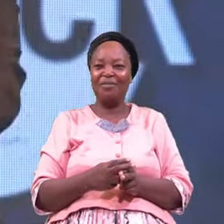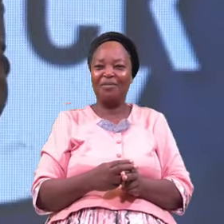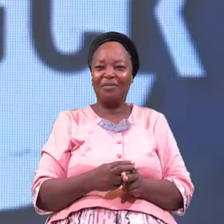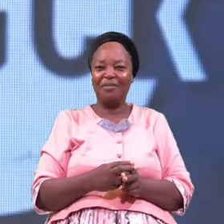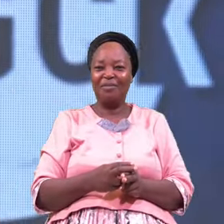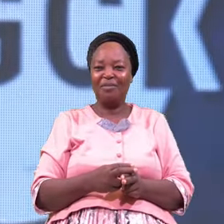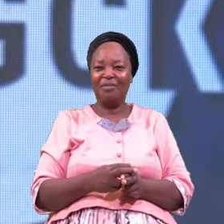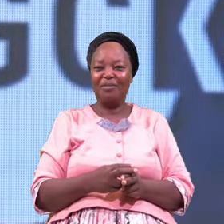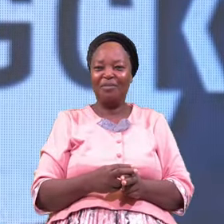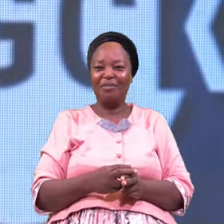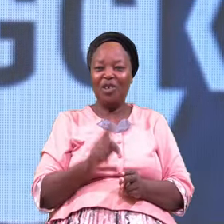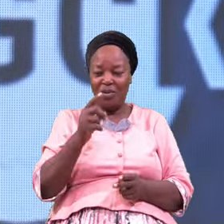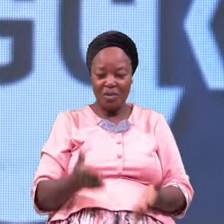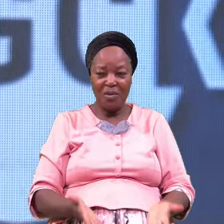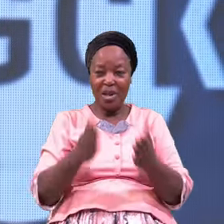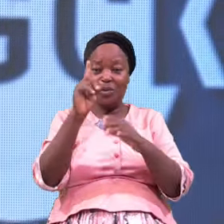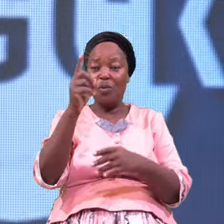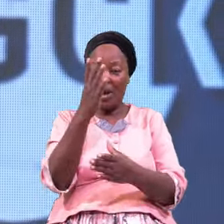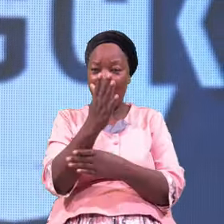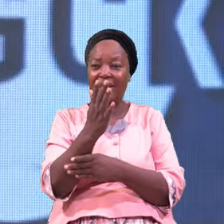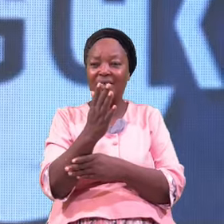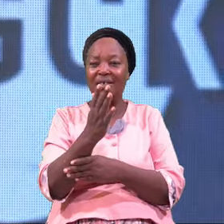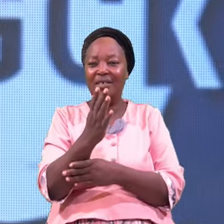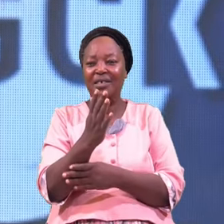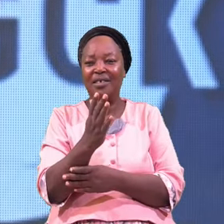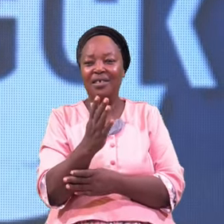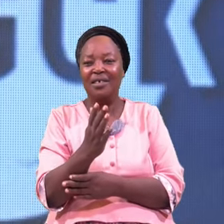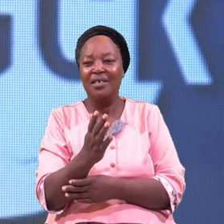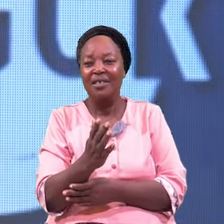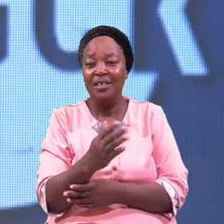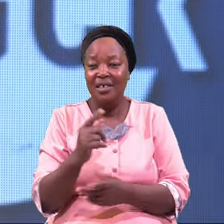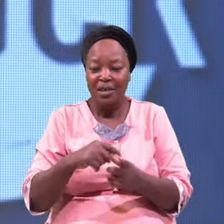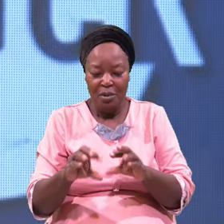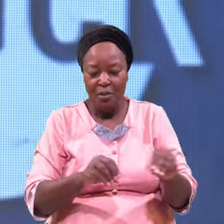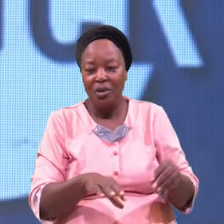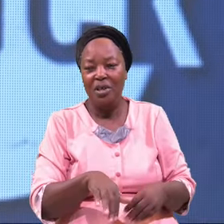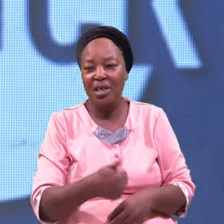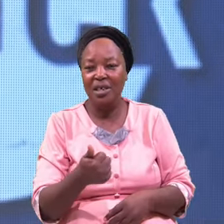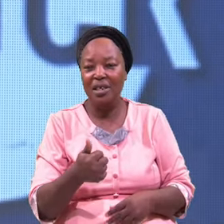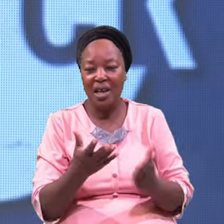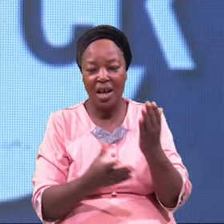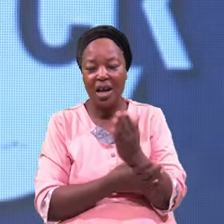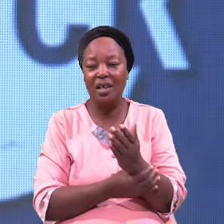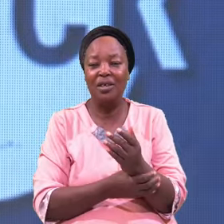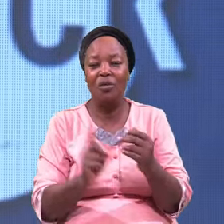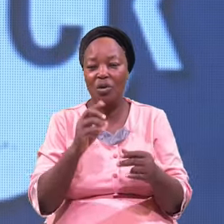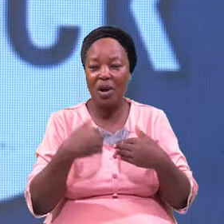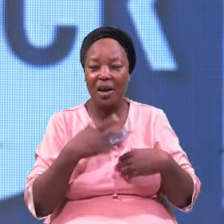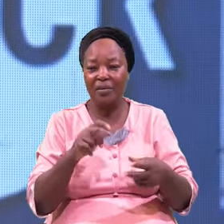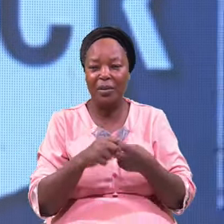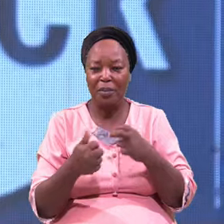You You Raise Up One Hand You Laid The Other Hand On Yourself Where You Have Been The Problem